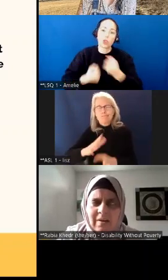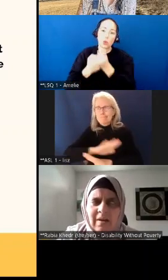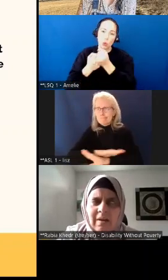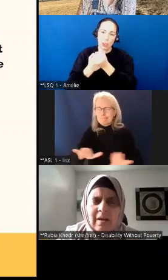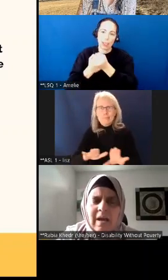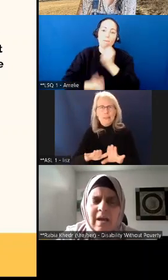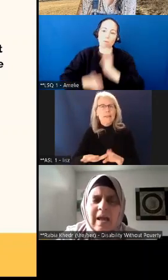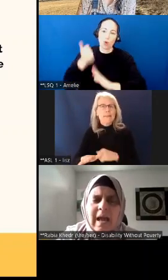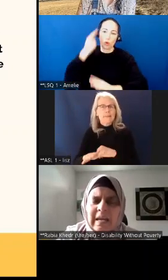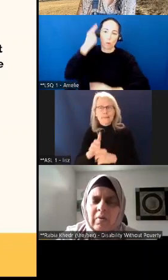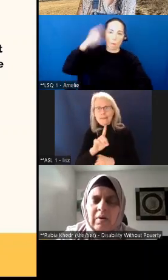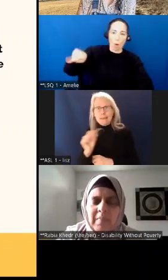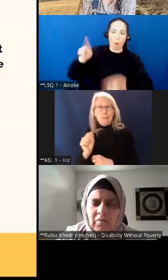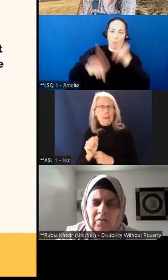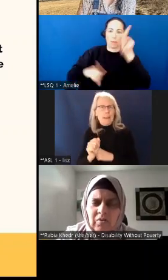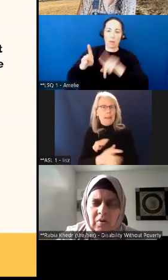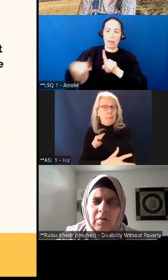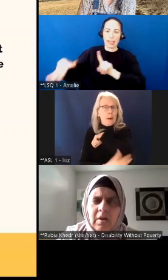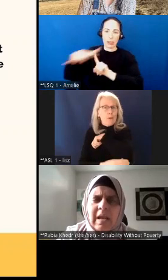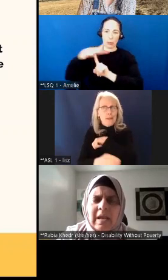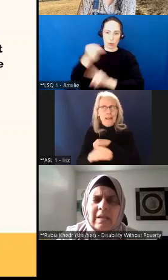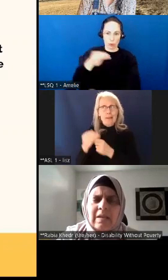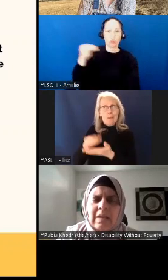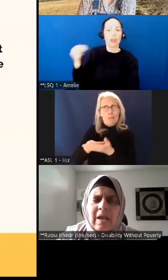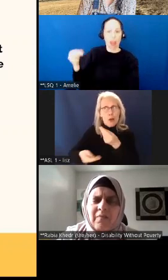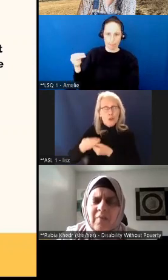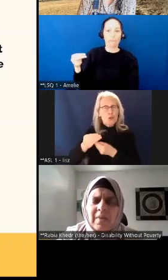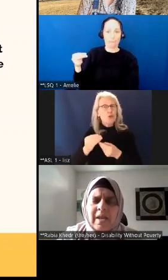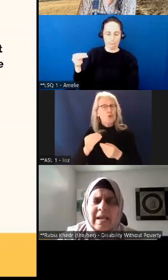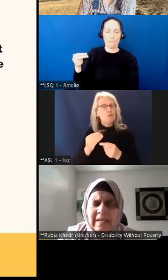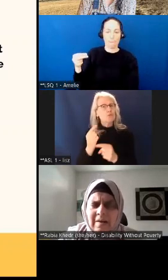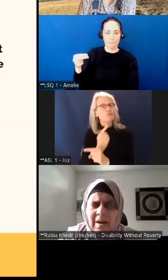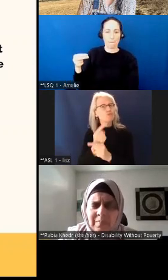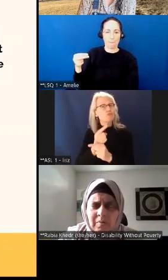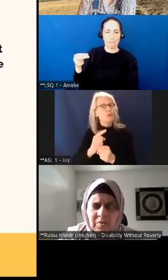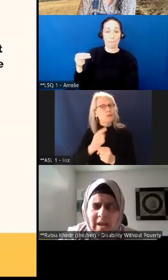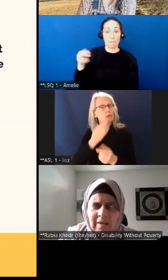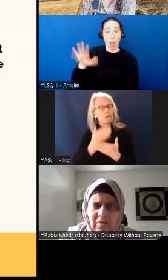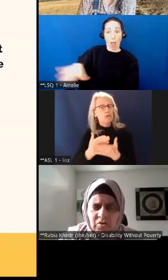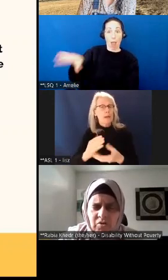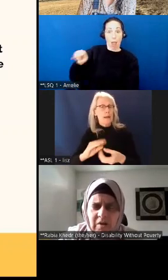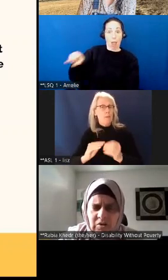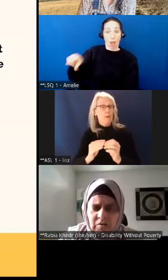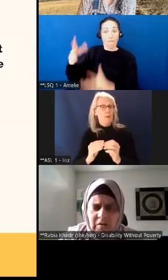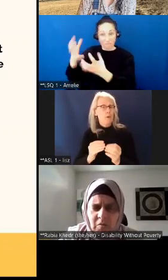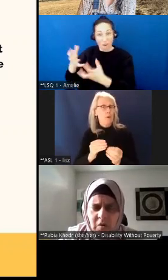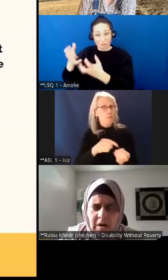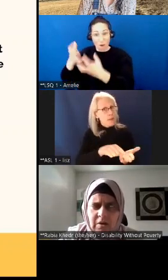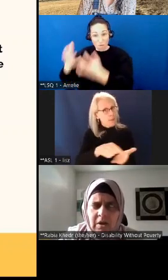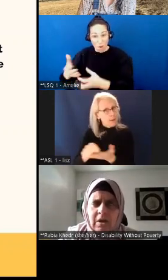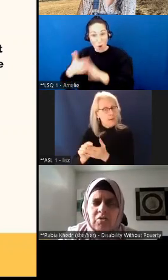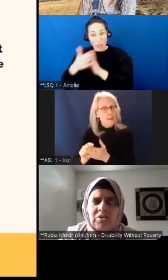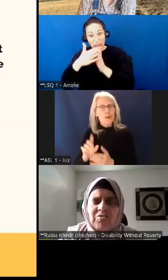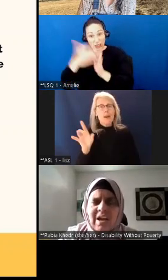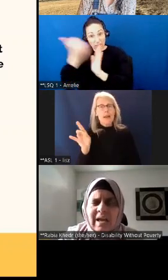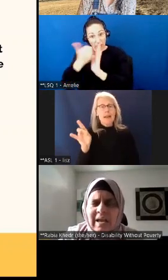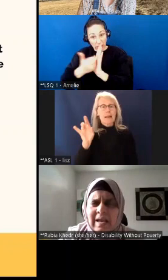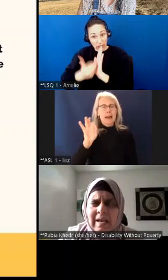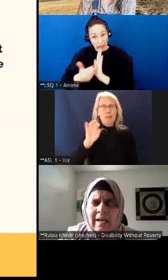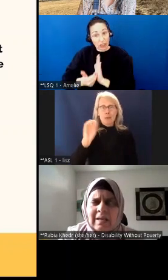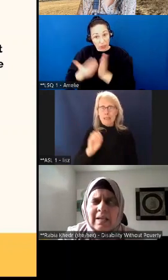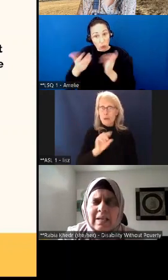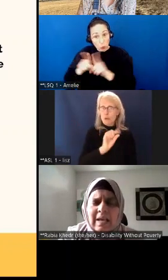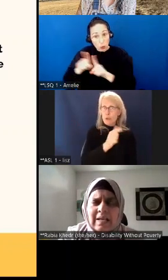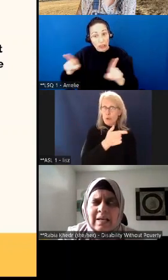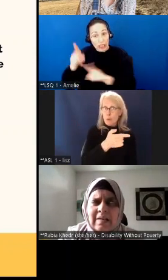benefit at an adequate amount. So from 89% in 2021, today,